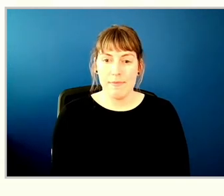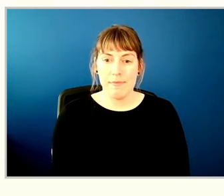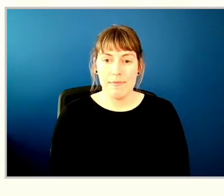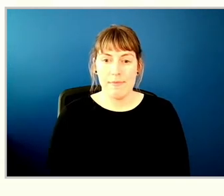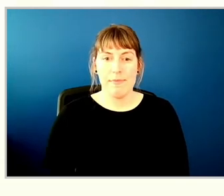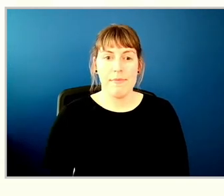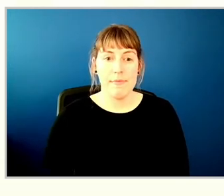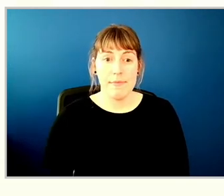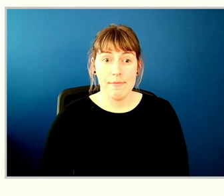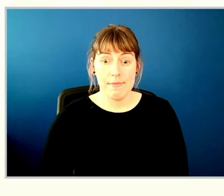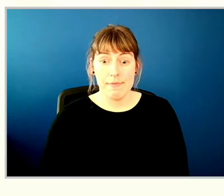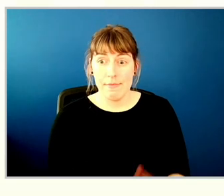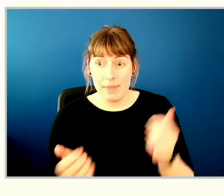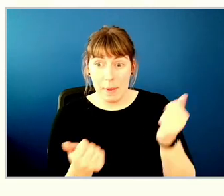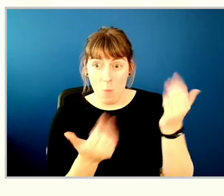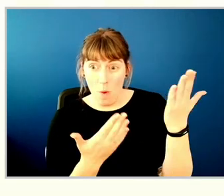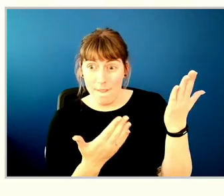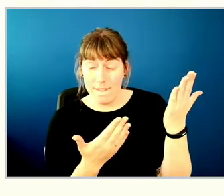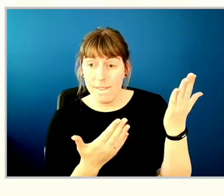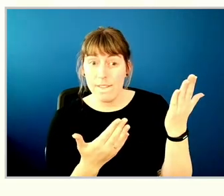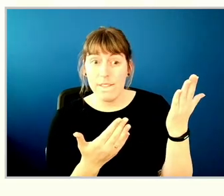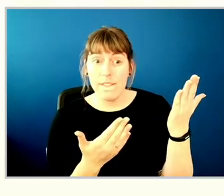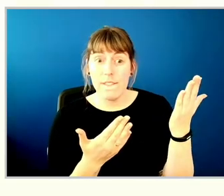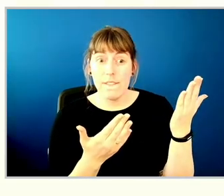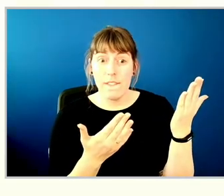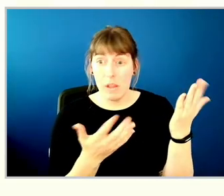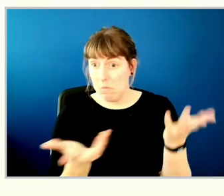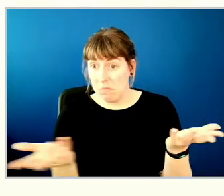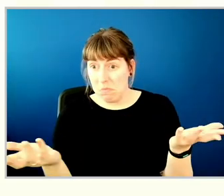Is there a mover for the motion?